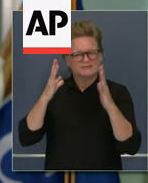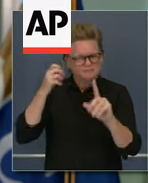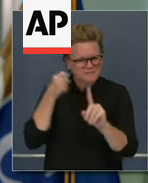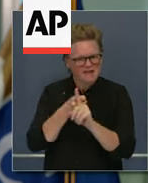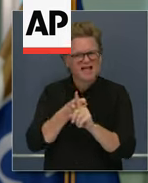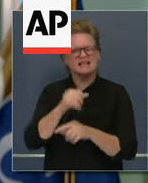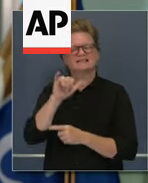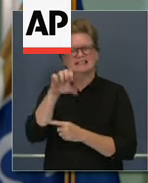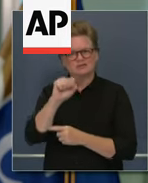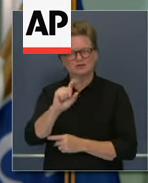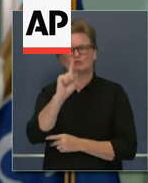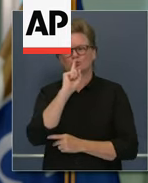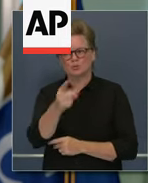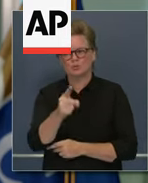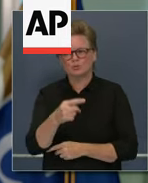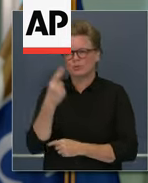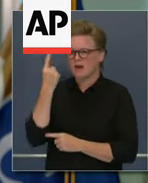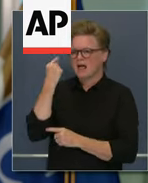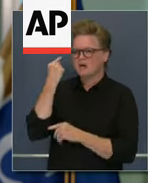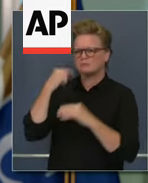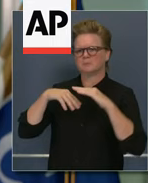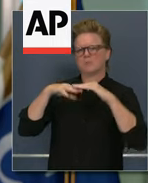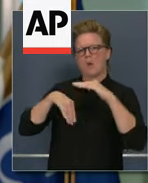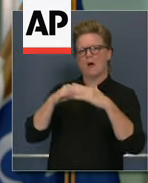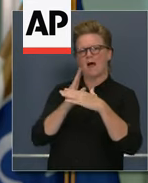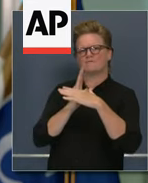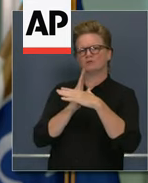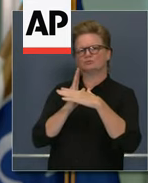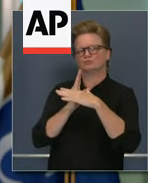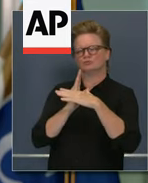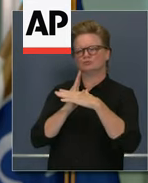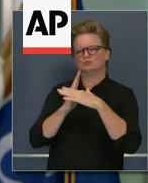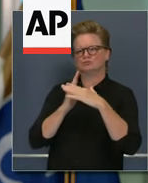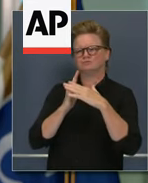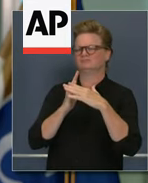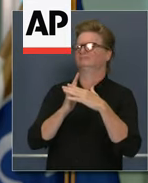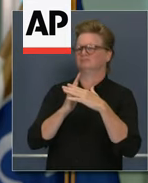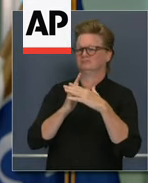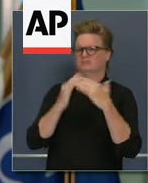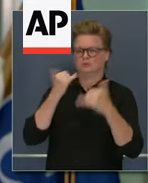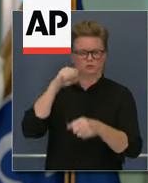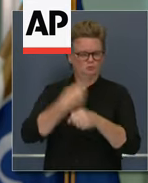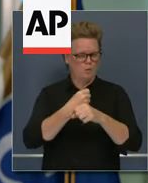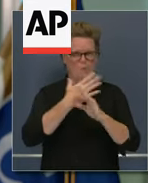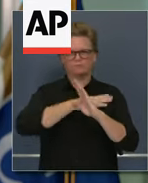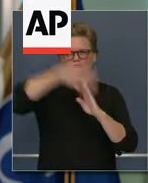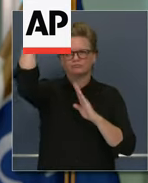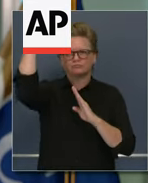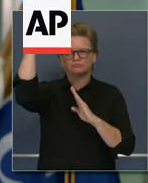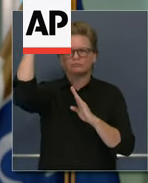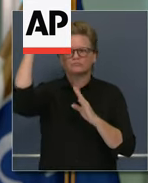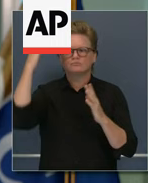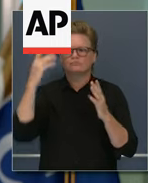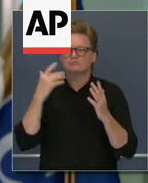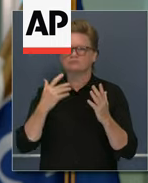reality last year. Last year was actually a below average fire season. This year, again, we're dealing with challenges we haven't